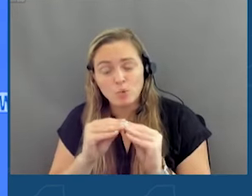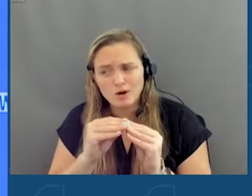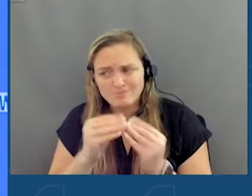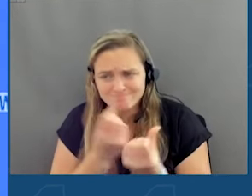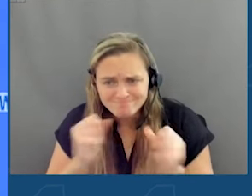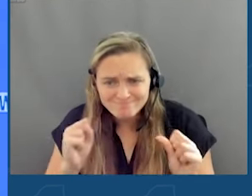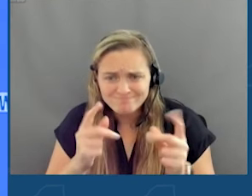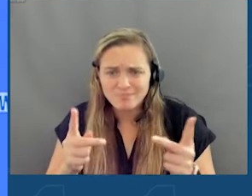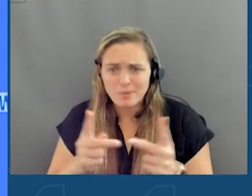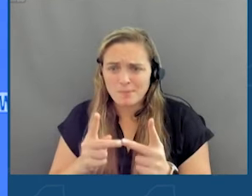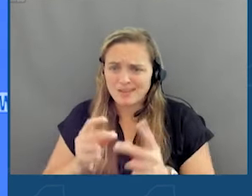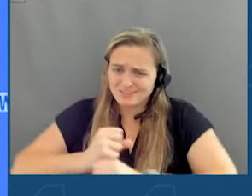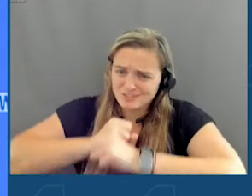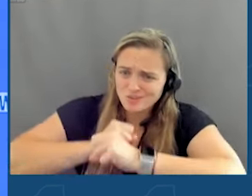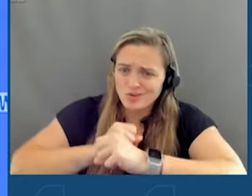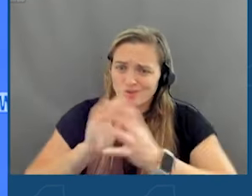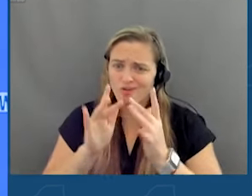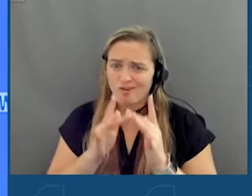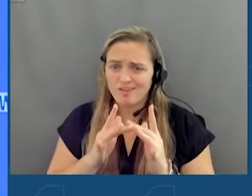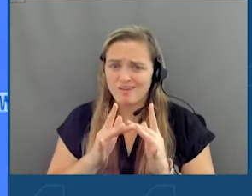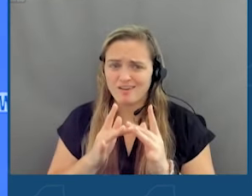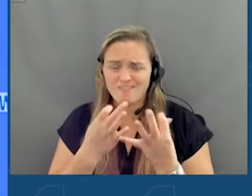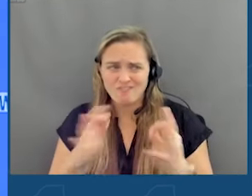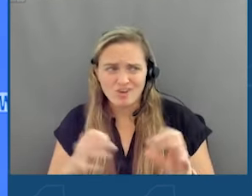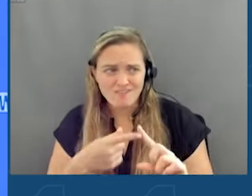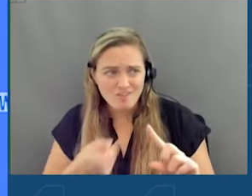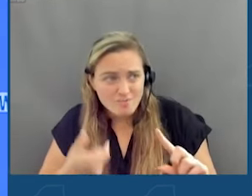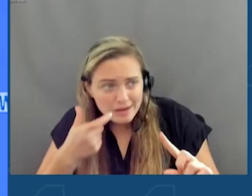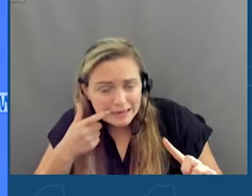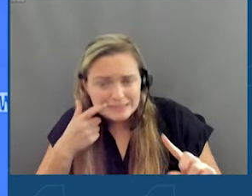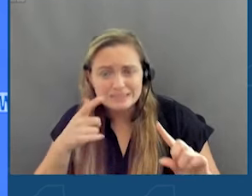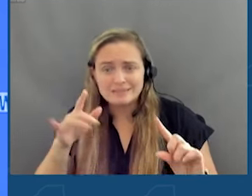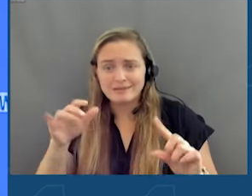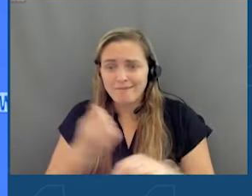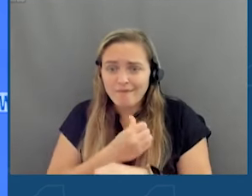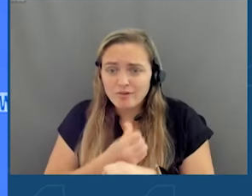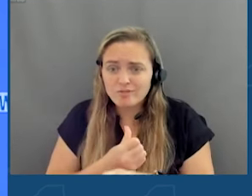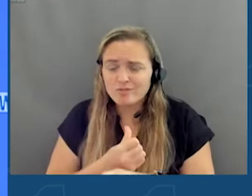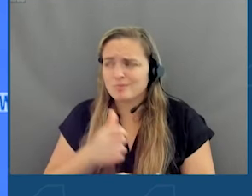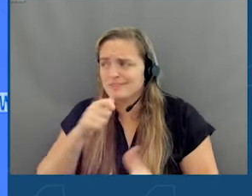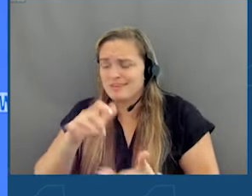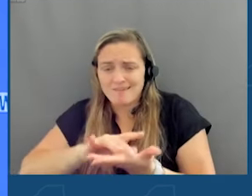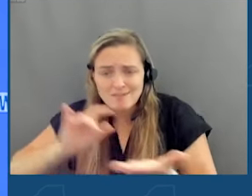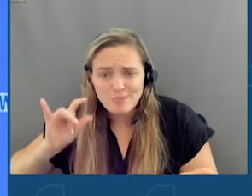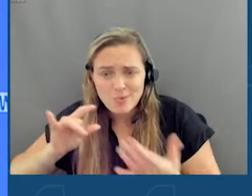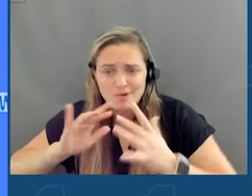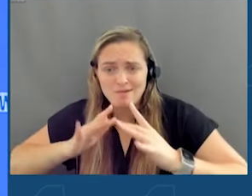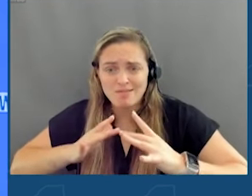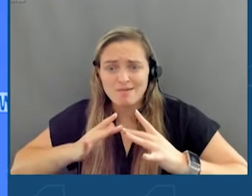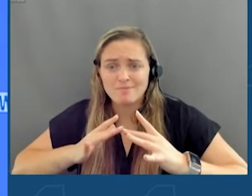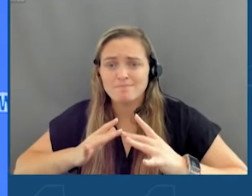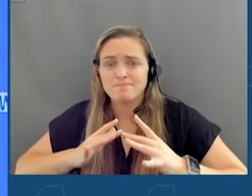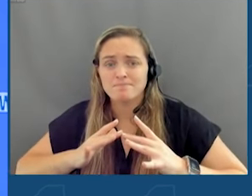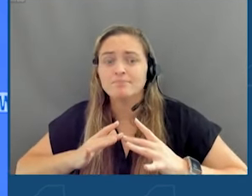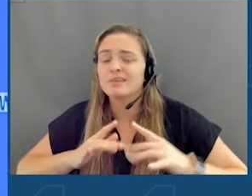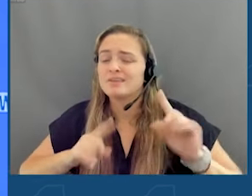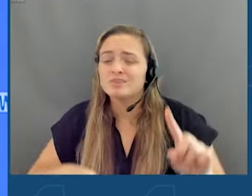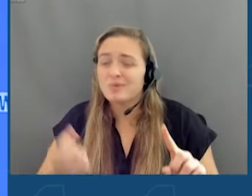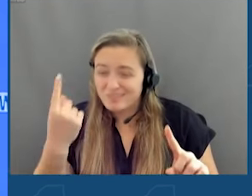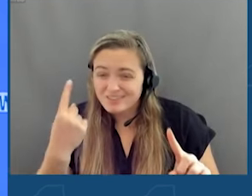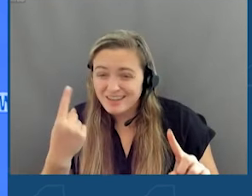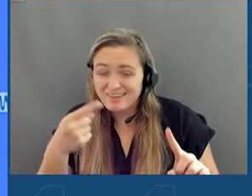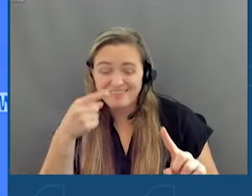environment online free from addictive algorithms and exploitation. Algorithms are the new tobacco.